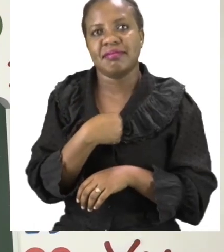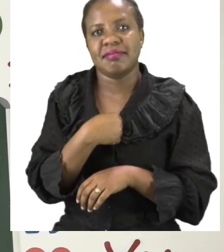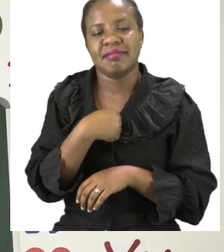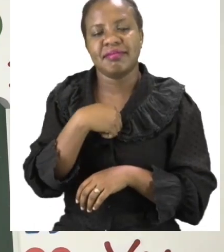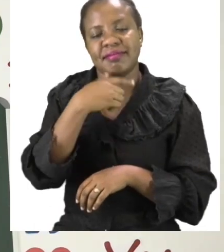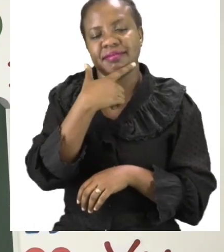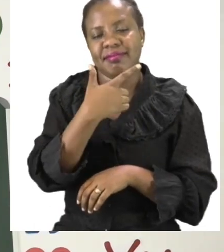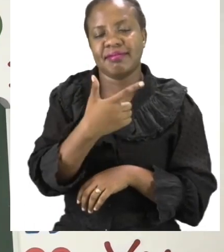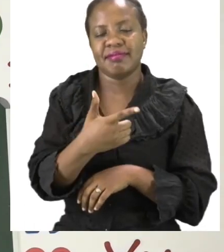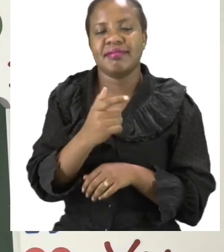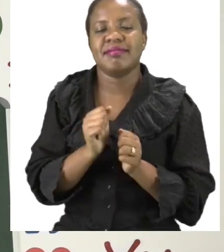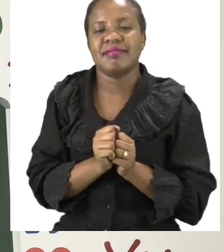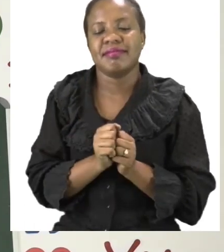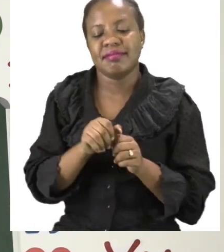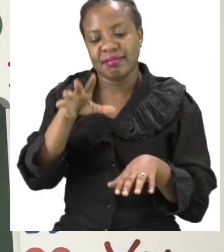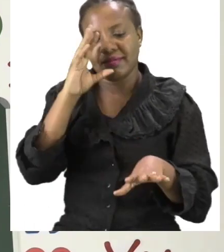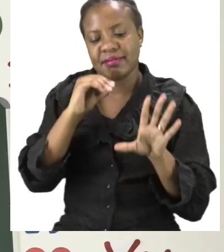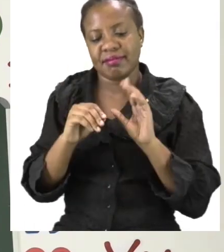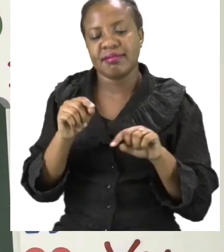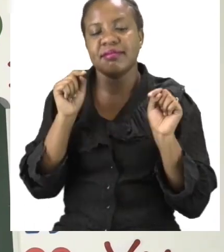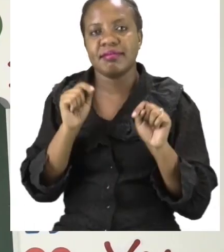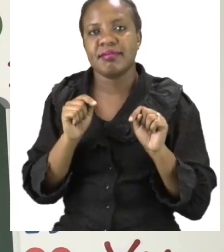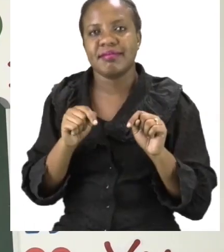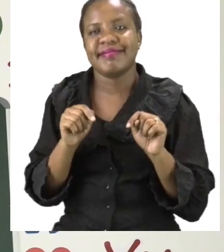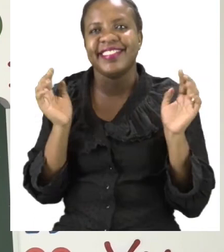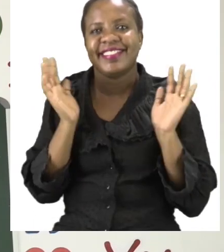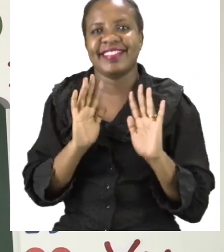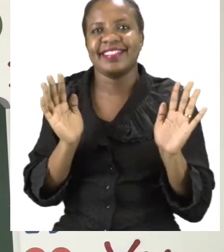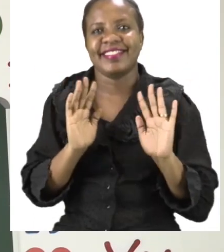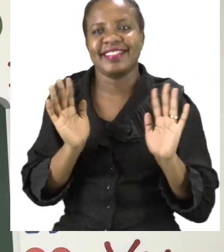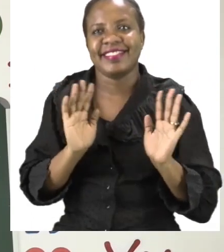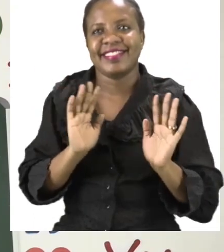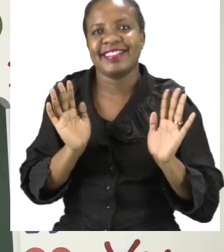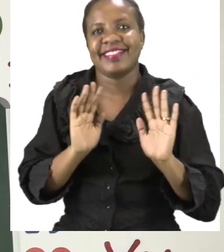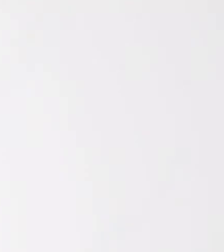say thank you for joining us today. And goodbye!